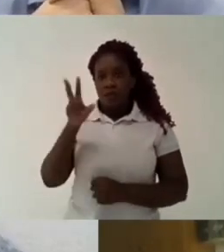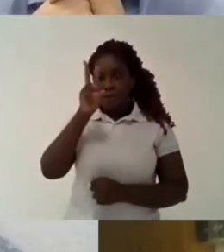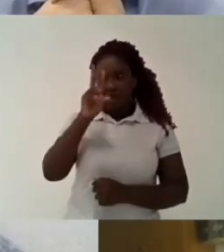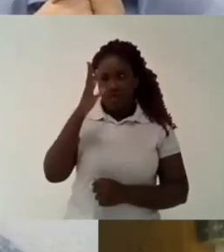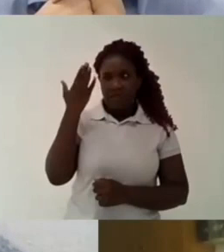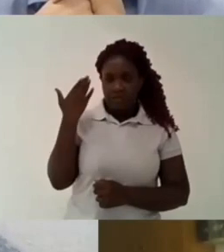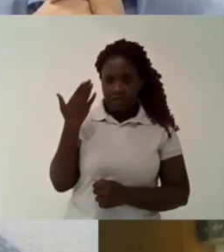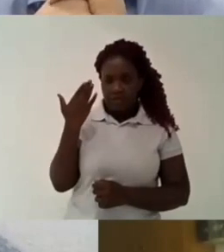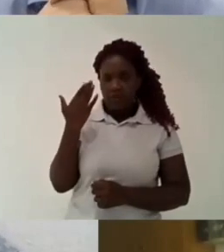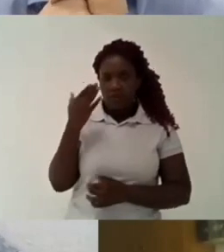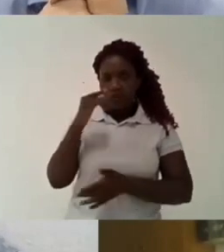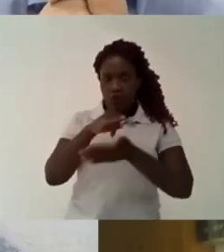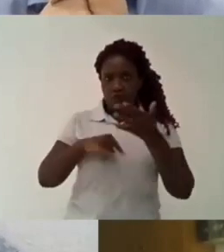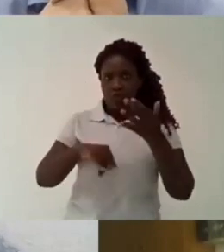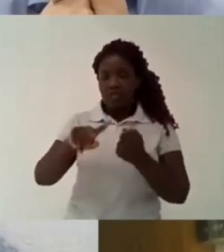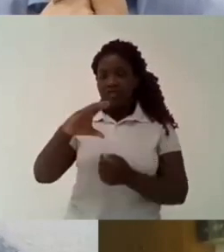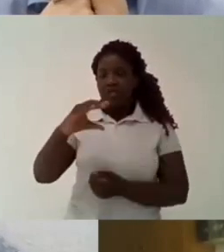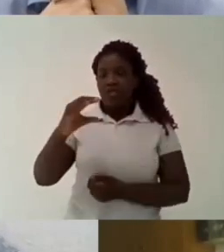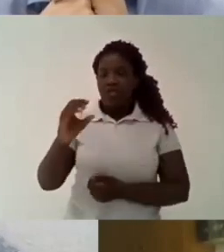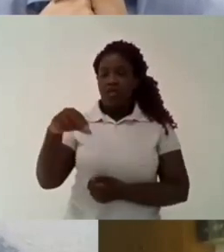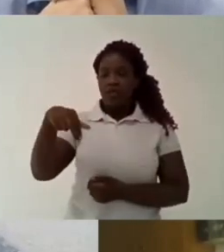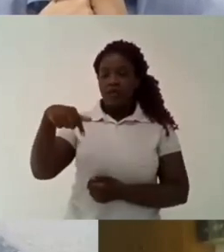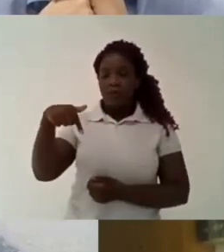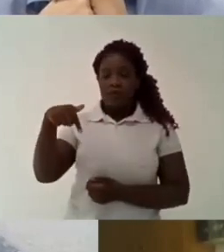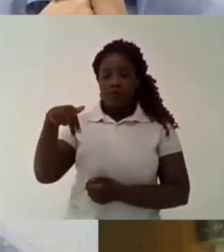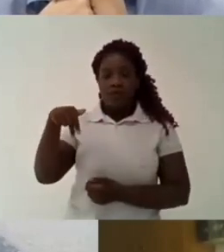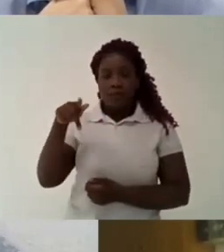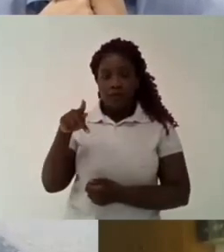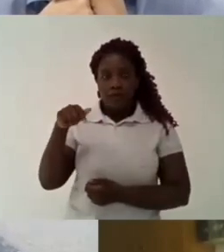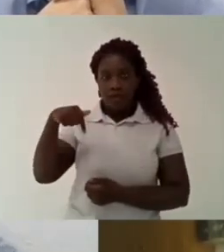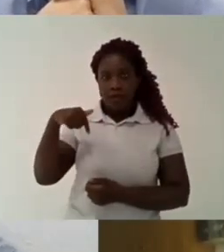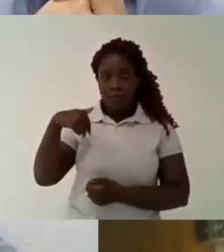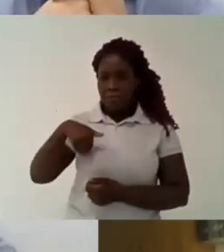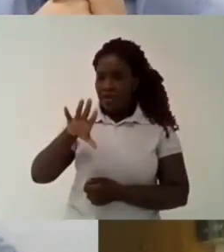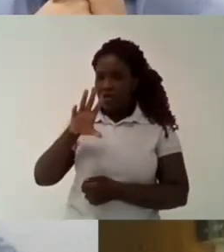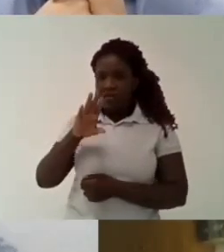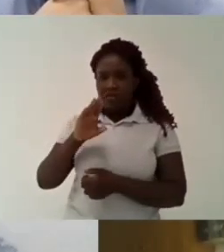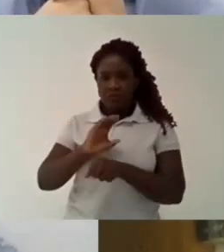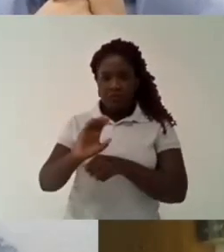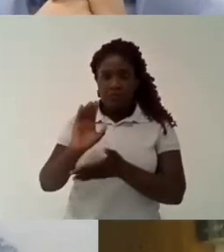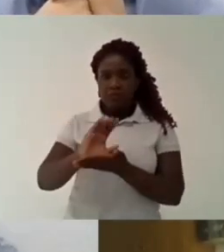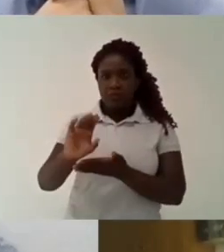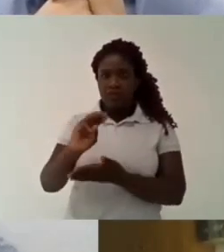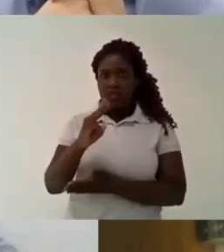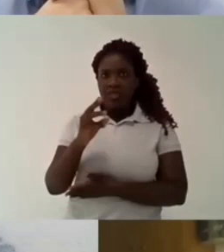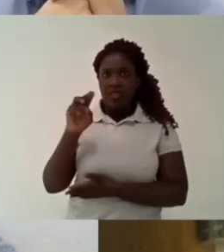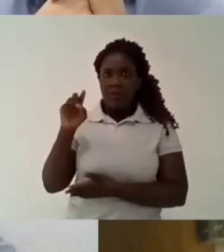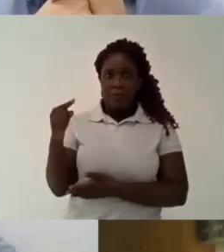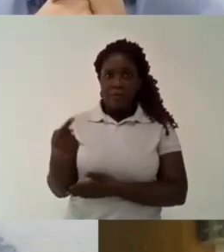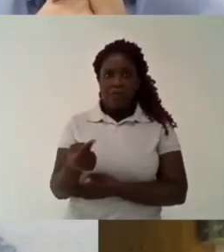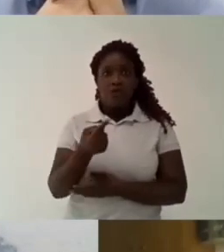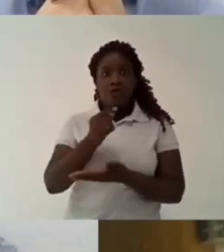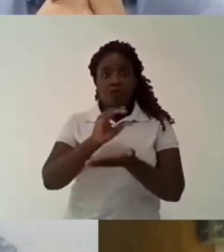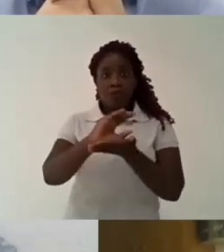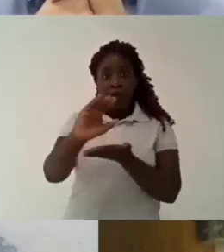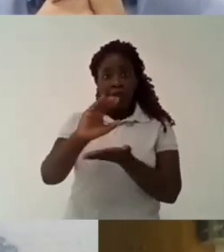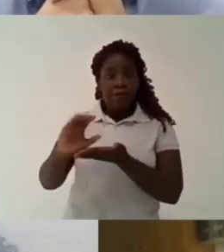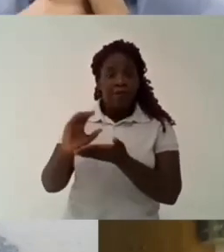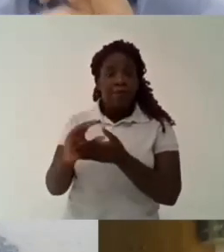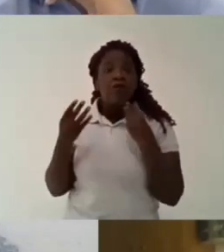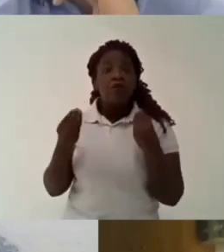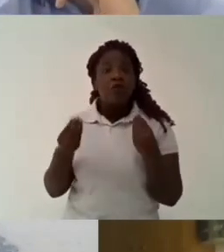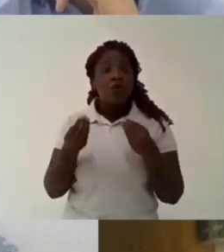behind also we are behind we are quite far away from achieving our objectives so